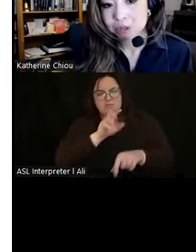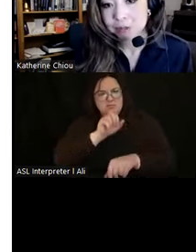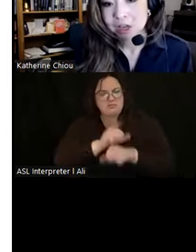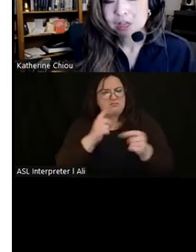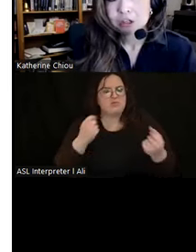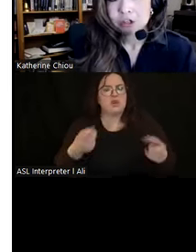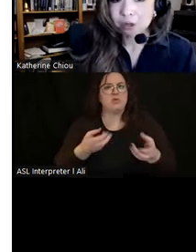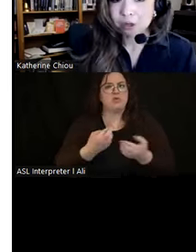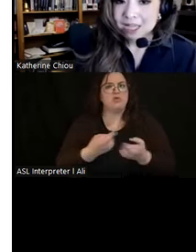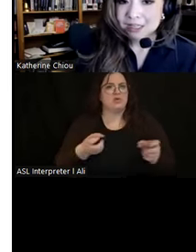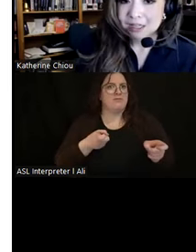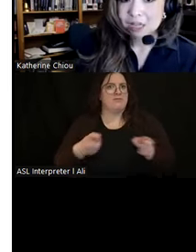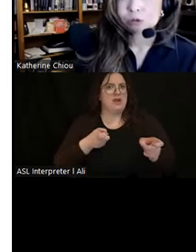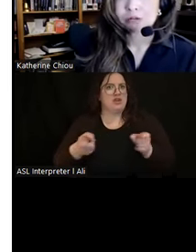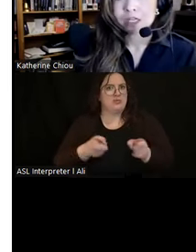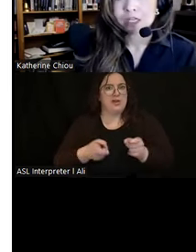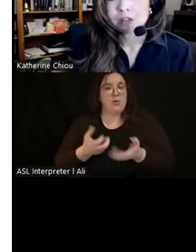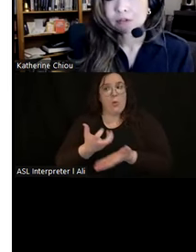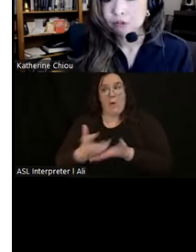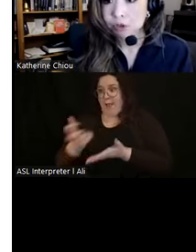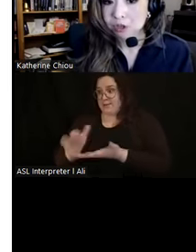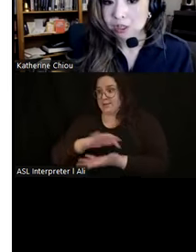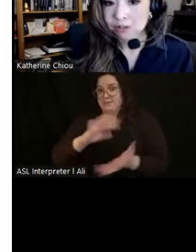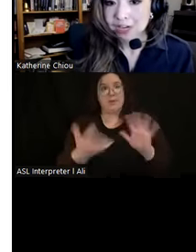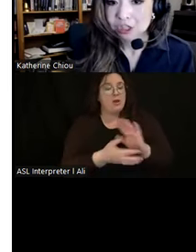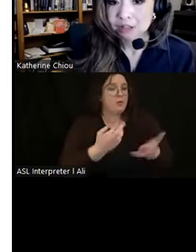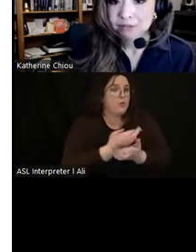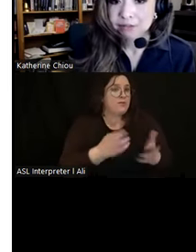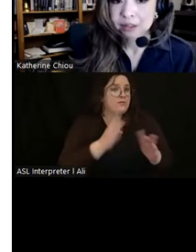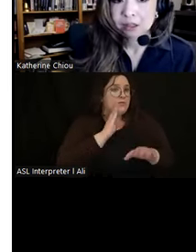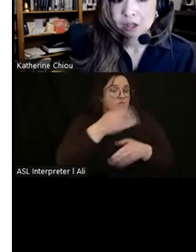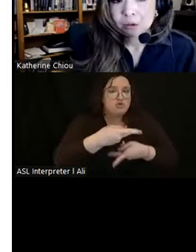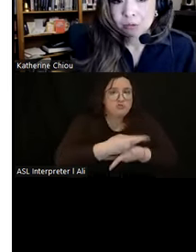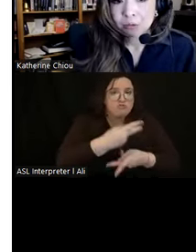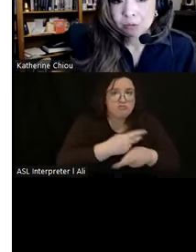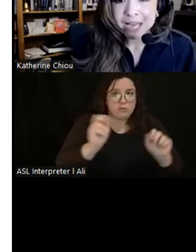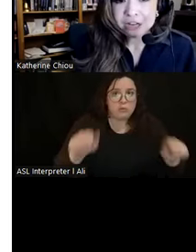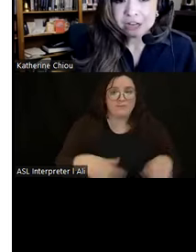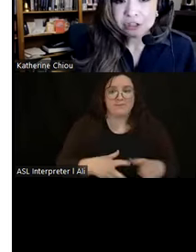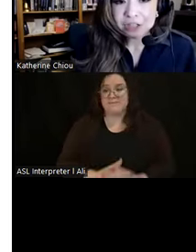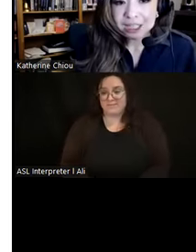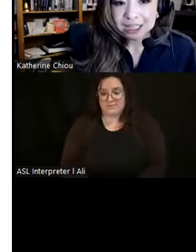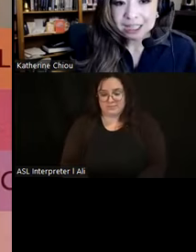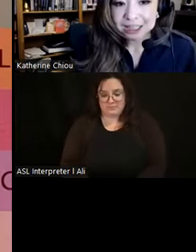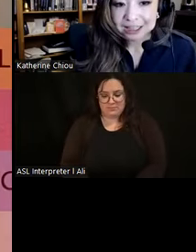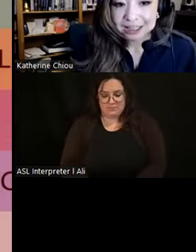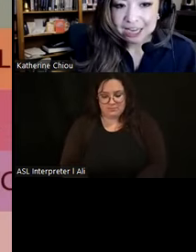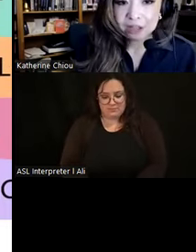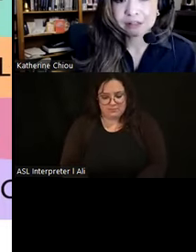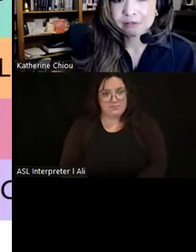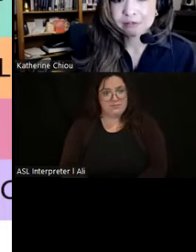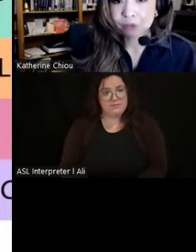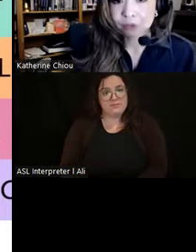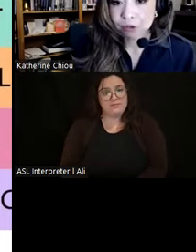management, turning waste into a resource for future cultivation. When we actually layer all the layers